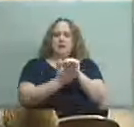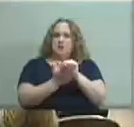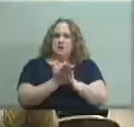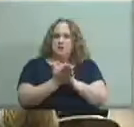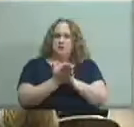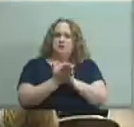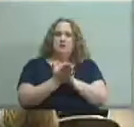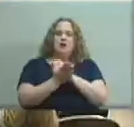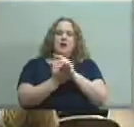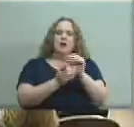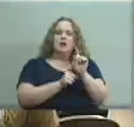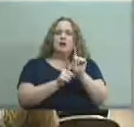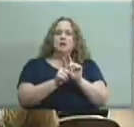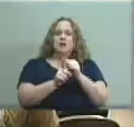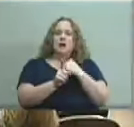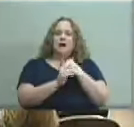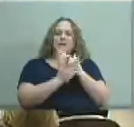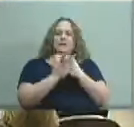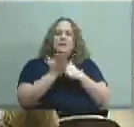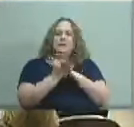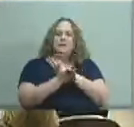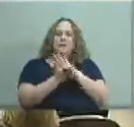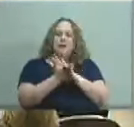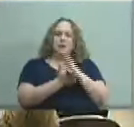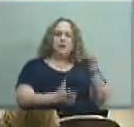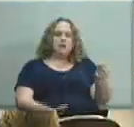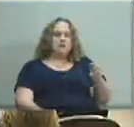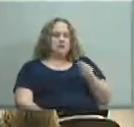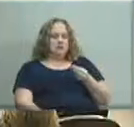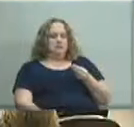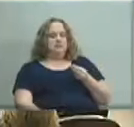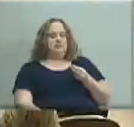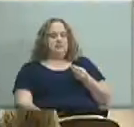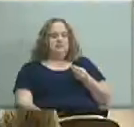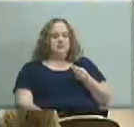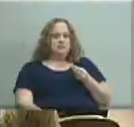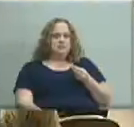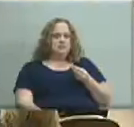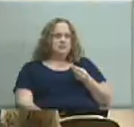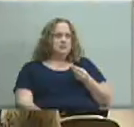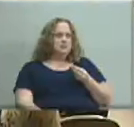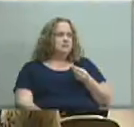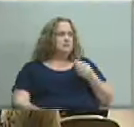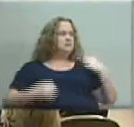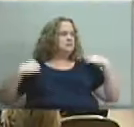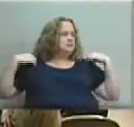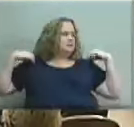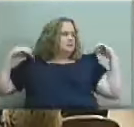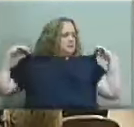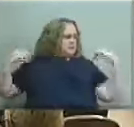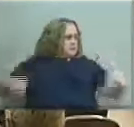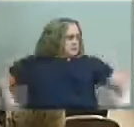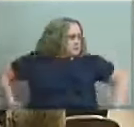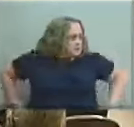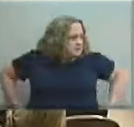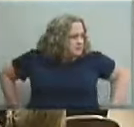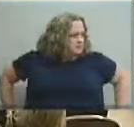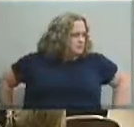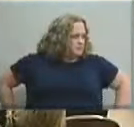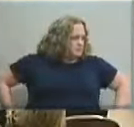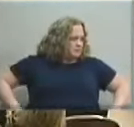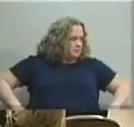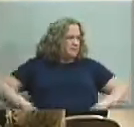have a piece of paper that's been handed to us um so donnie want to introduce that yes